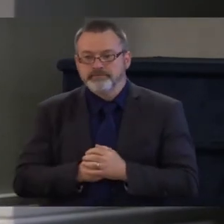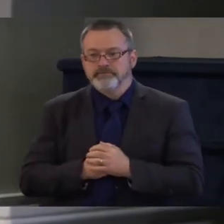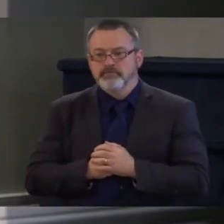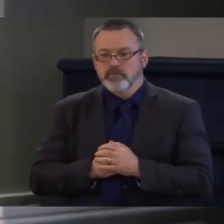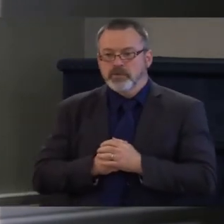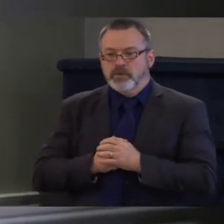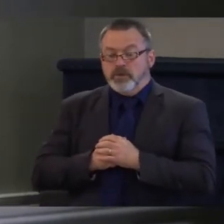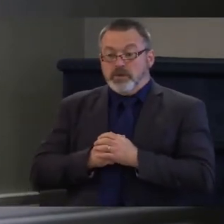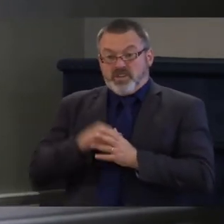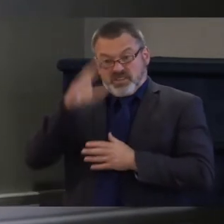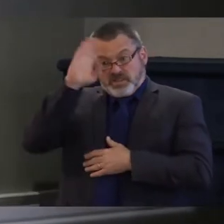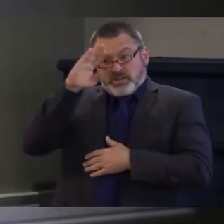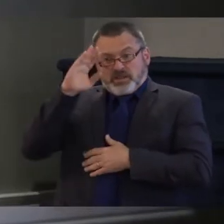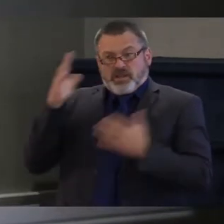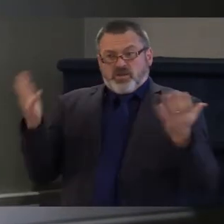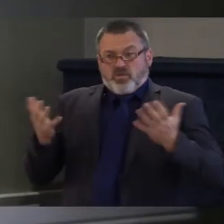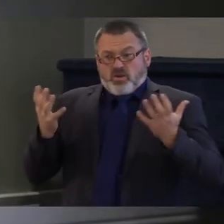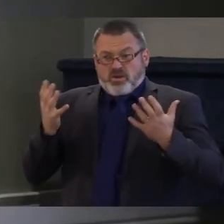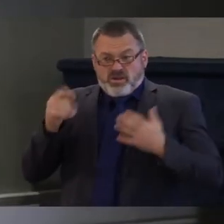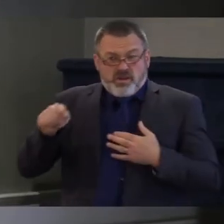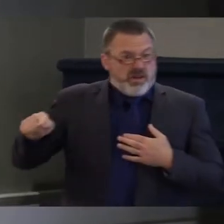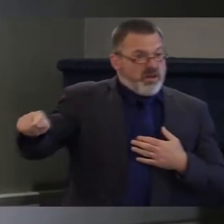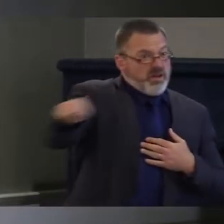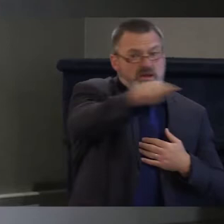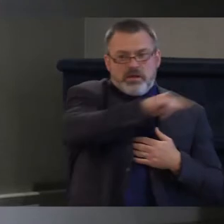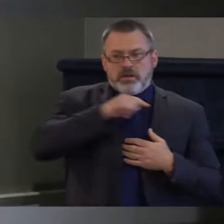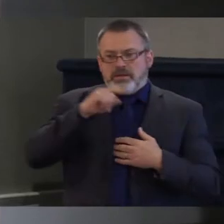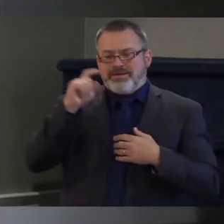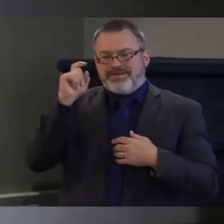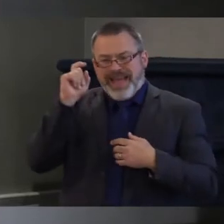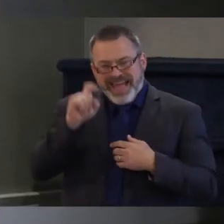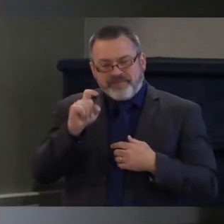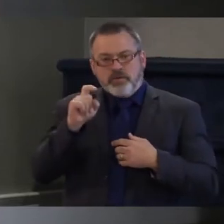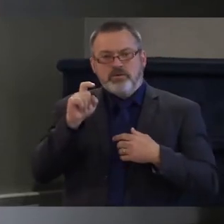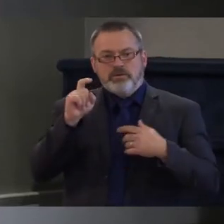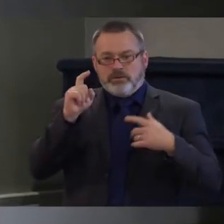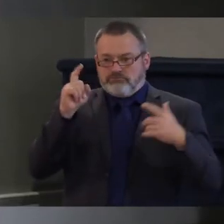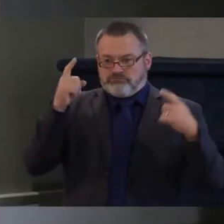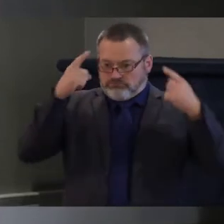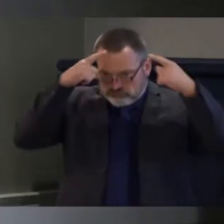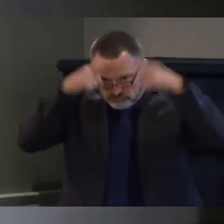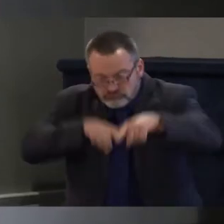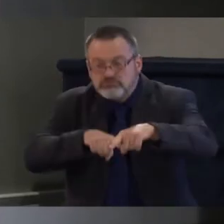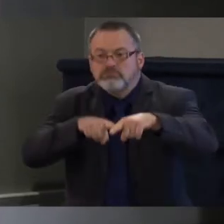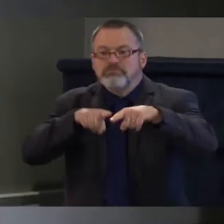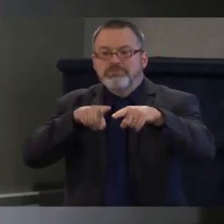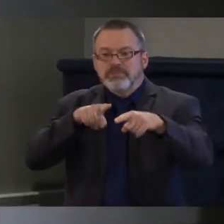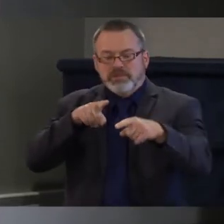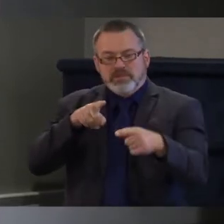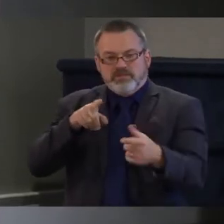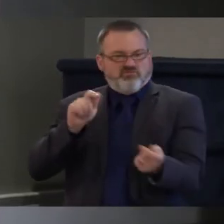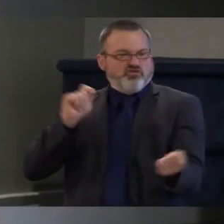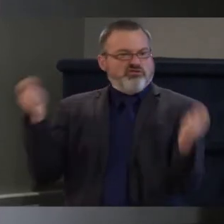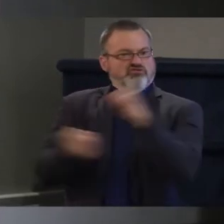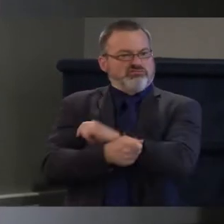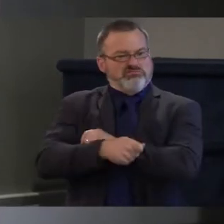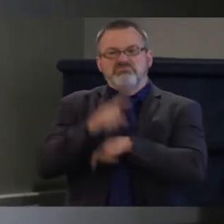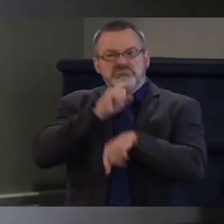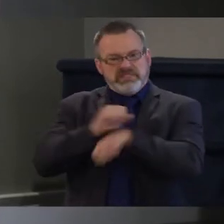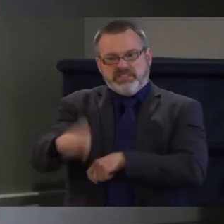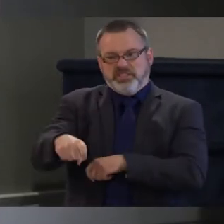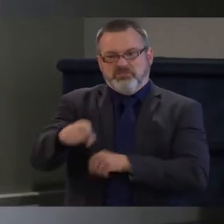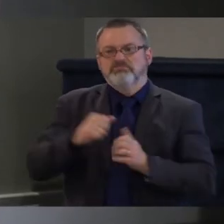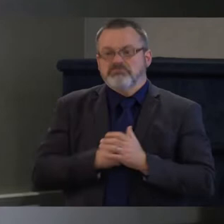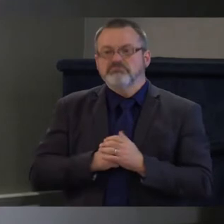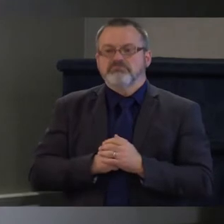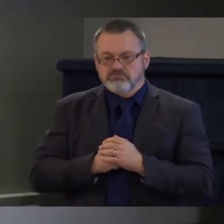have to recognize and have to codify housing as a human right. And if we start from that perspective, then